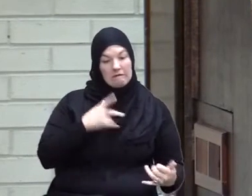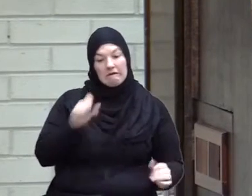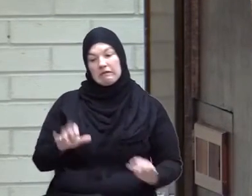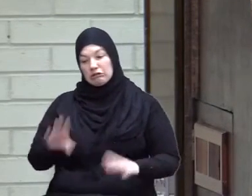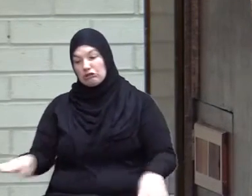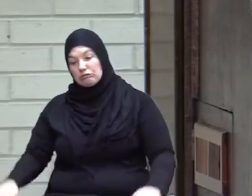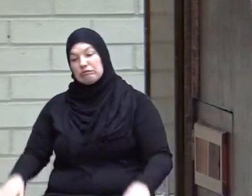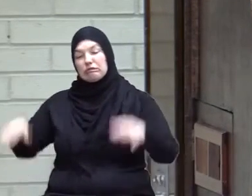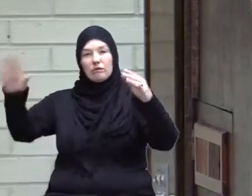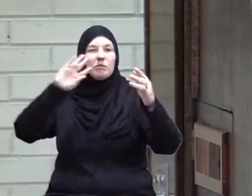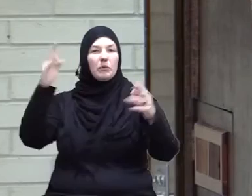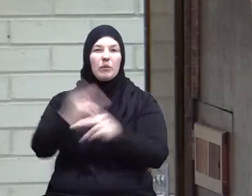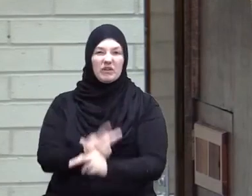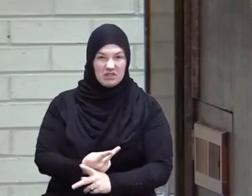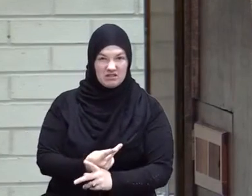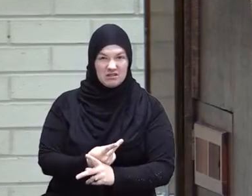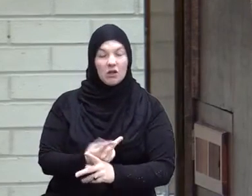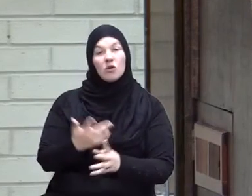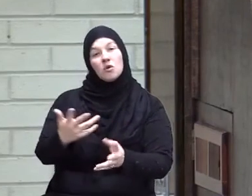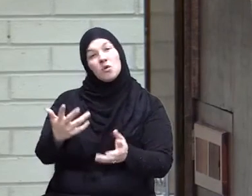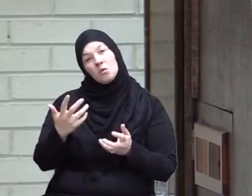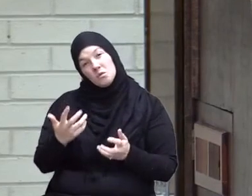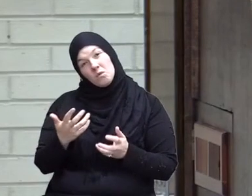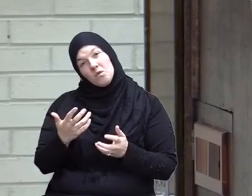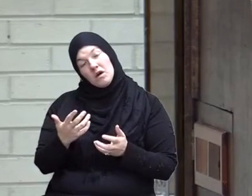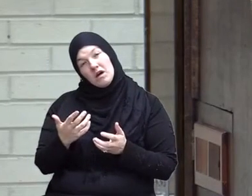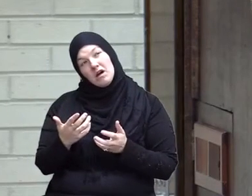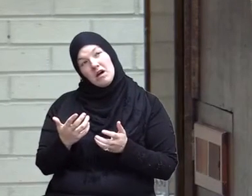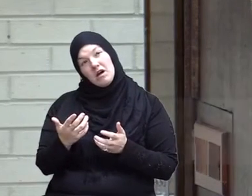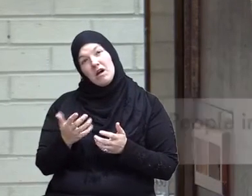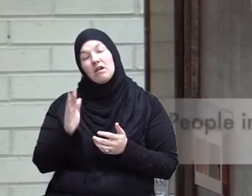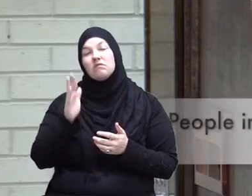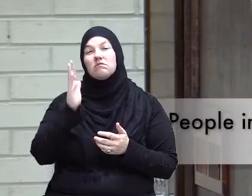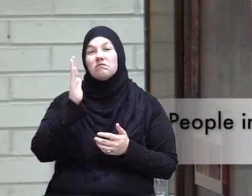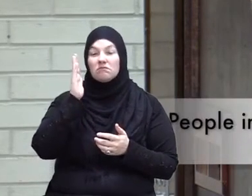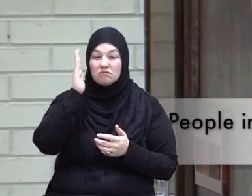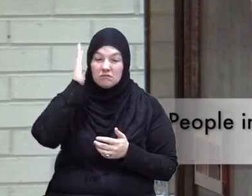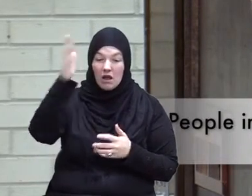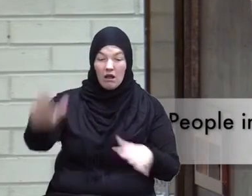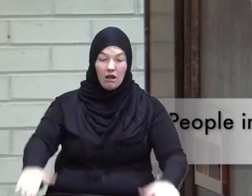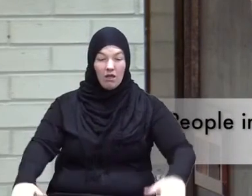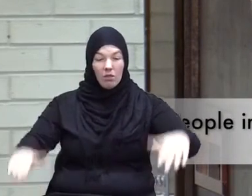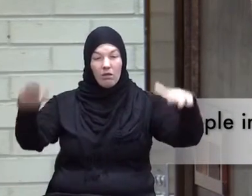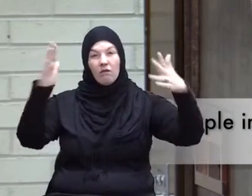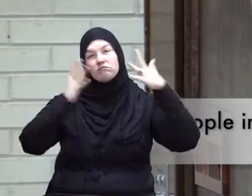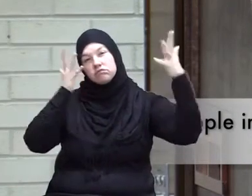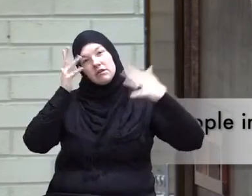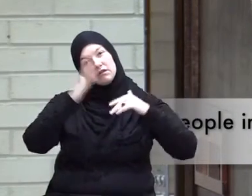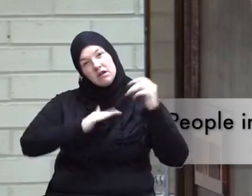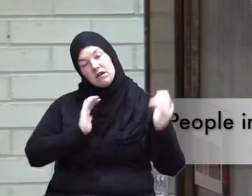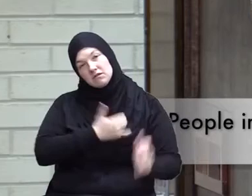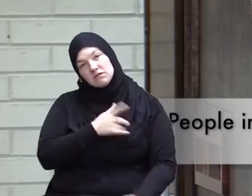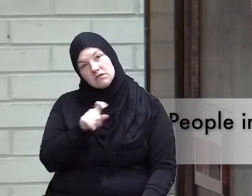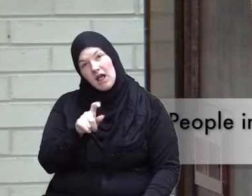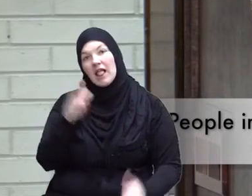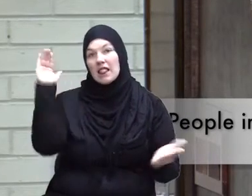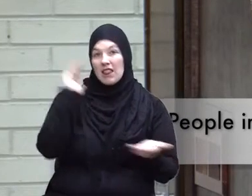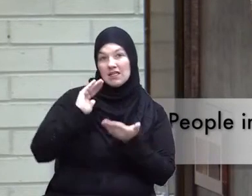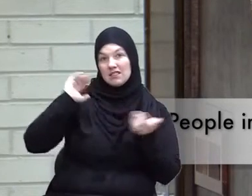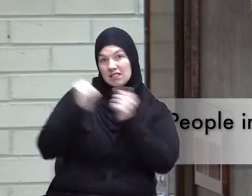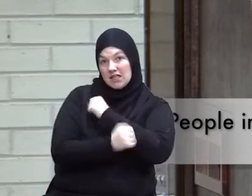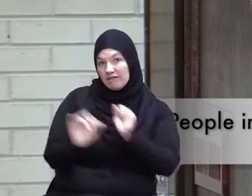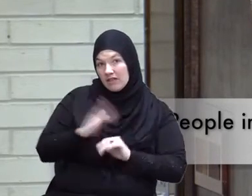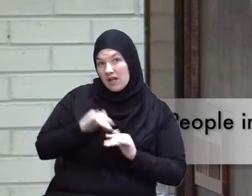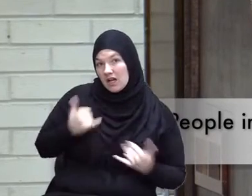to let our next generation be in more humiliation than we are? less safe than we are?